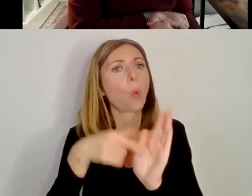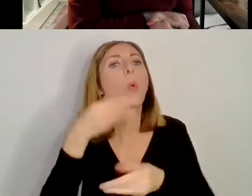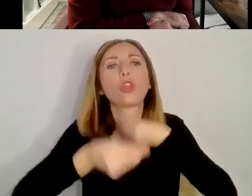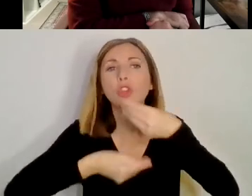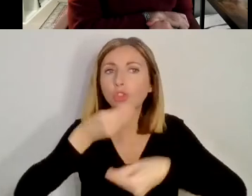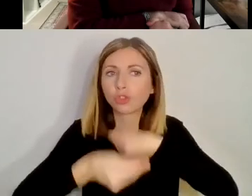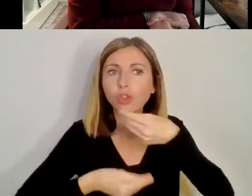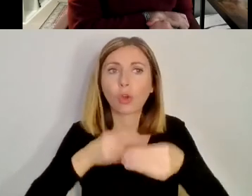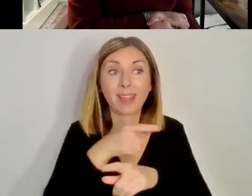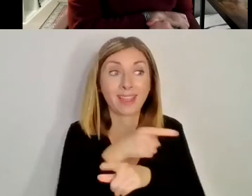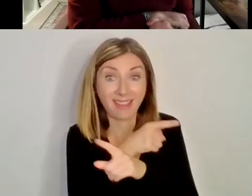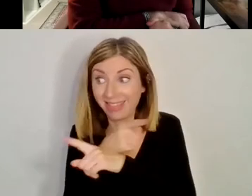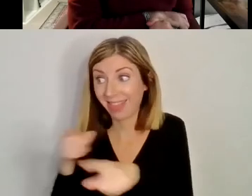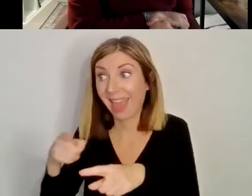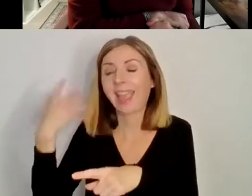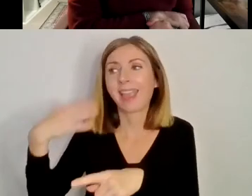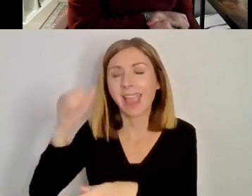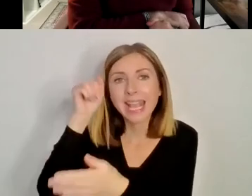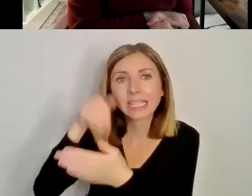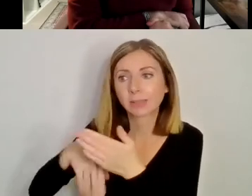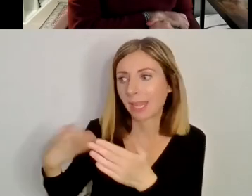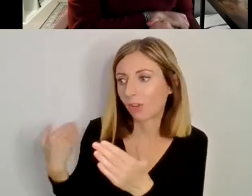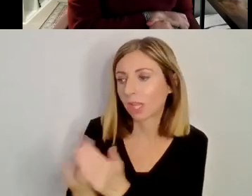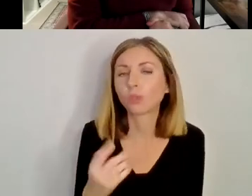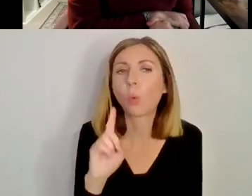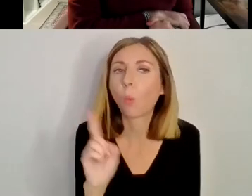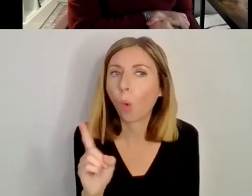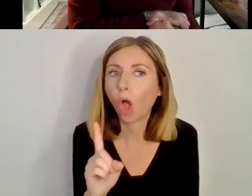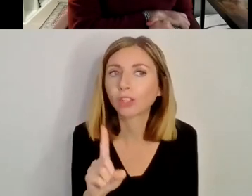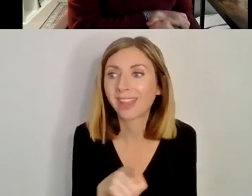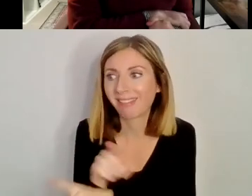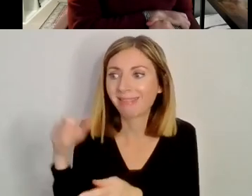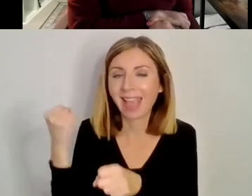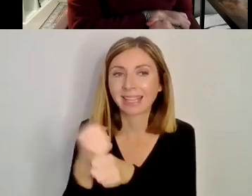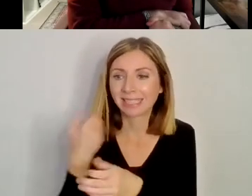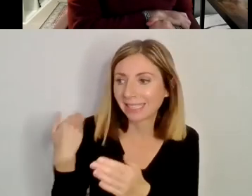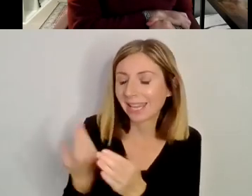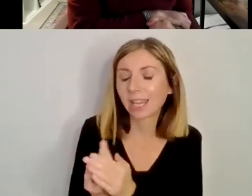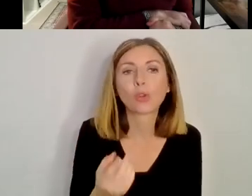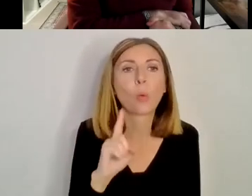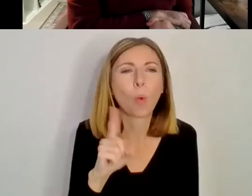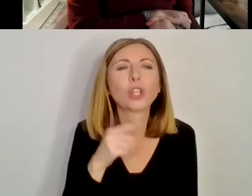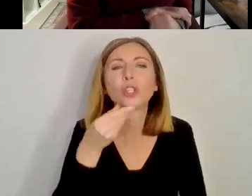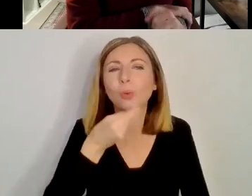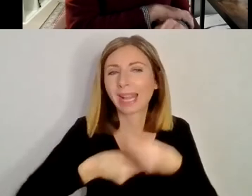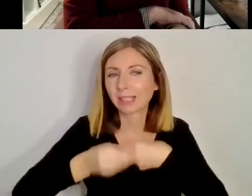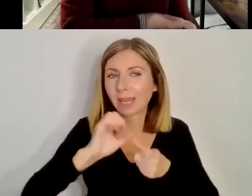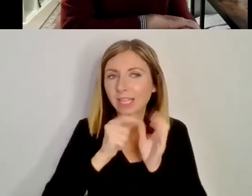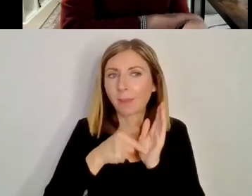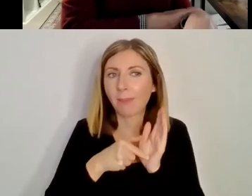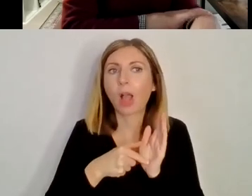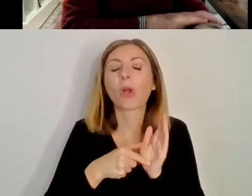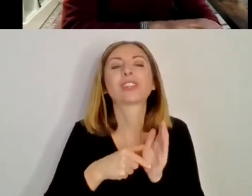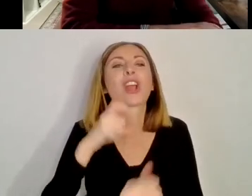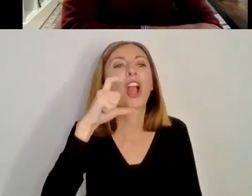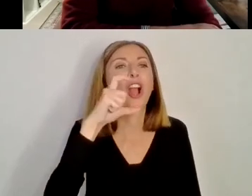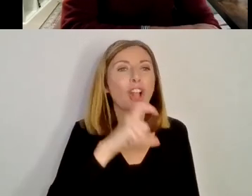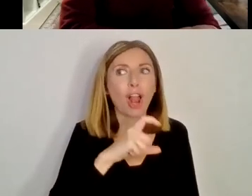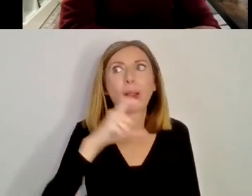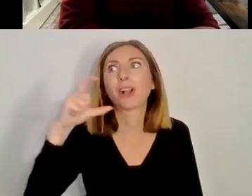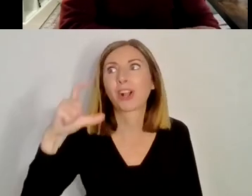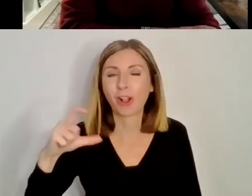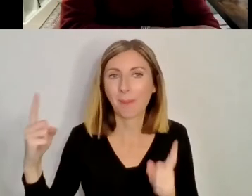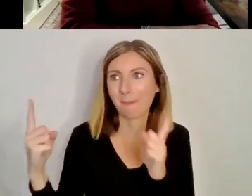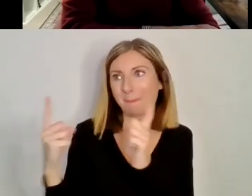they have done, what they experienced on the way. And even, you know, where, where you explained about Kovkal and Columbanus meeting, you know, on the road between